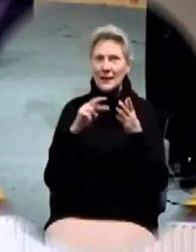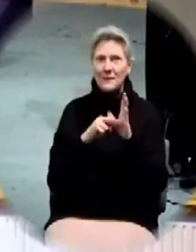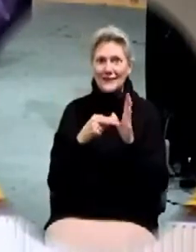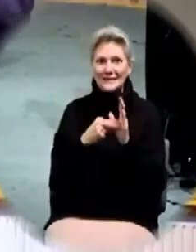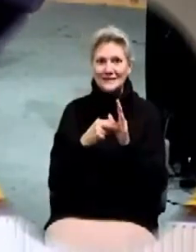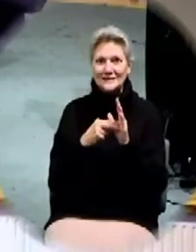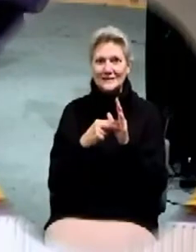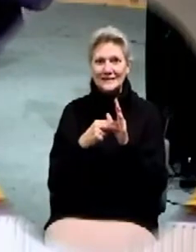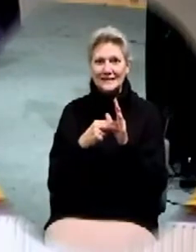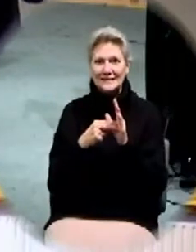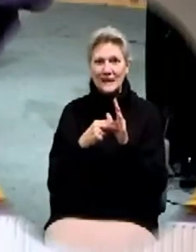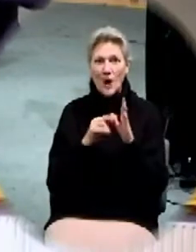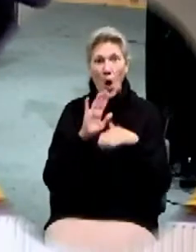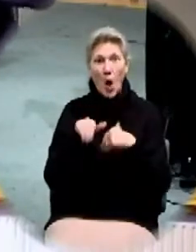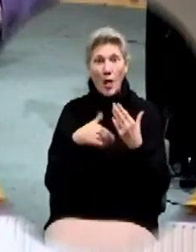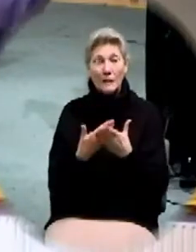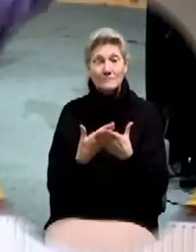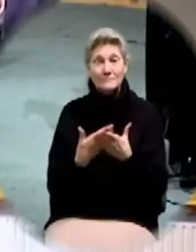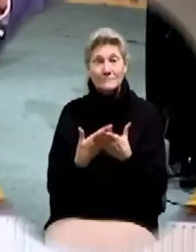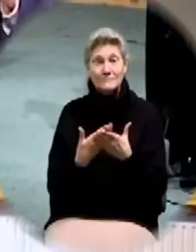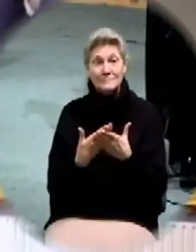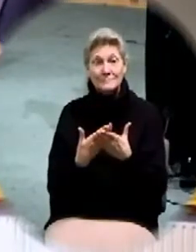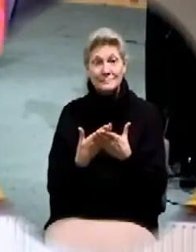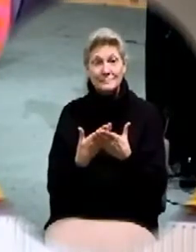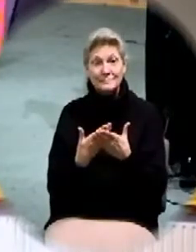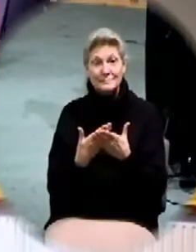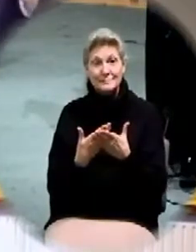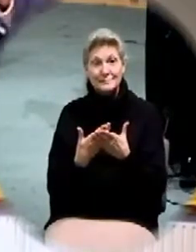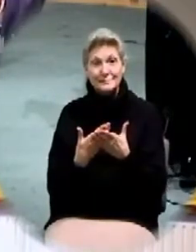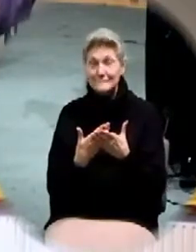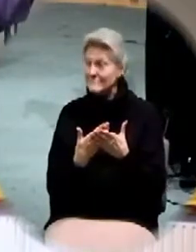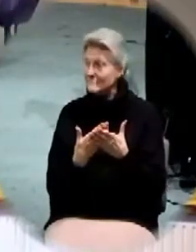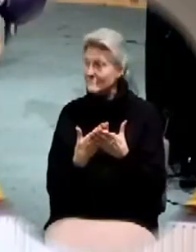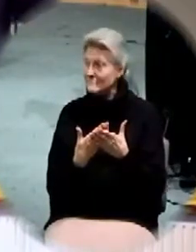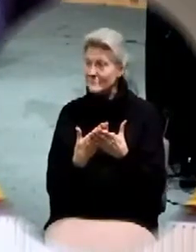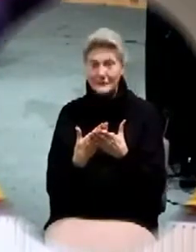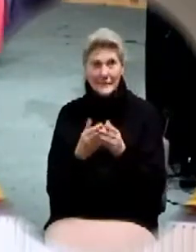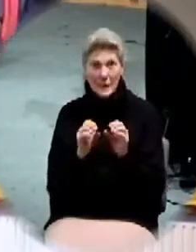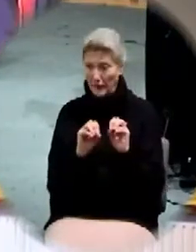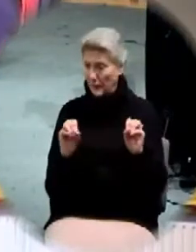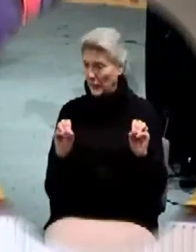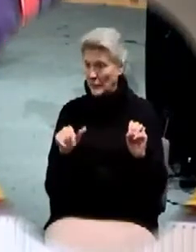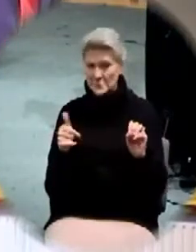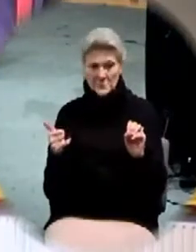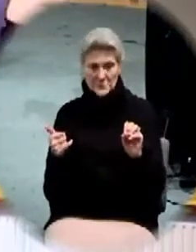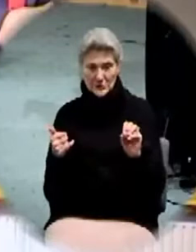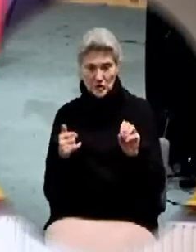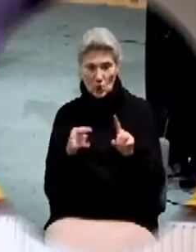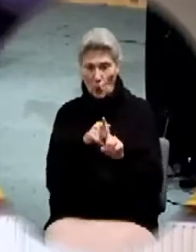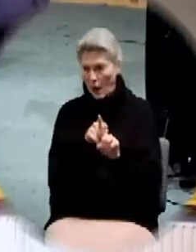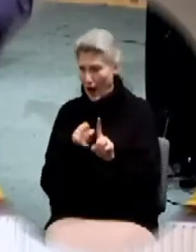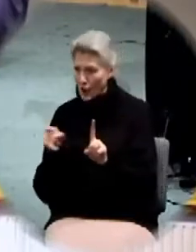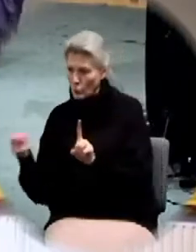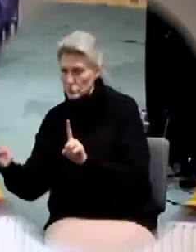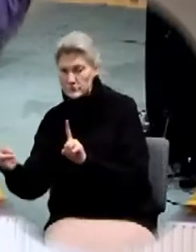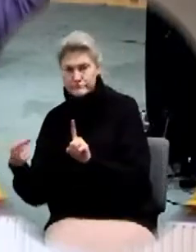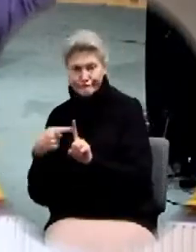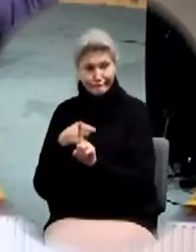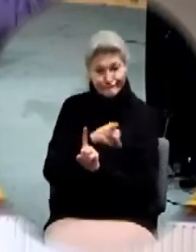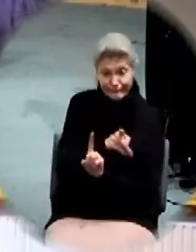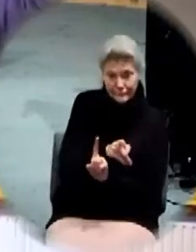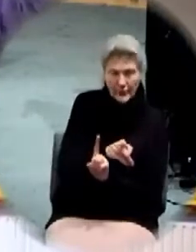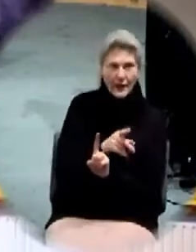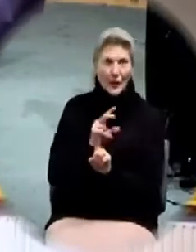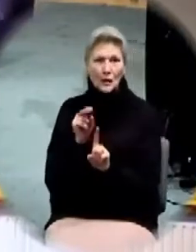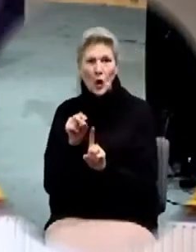means all. No loopholes. No tax evasion. No getting around it. No,